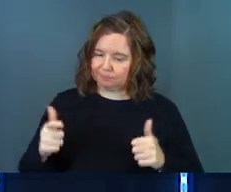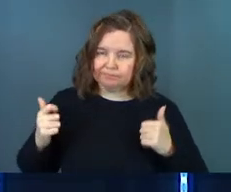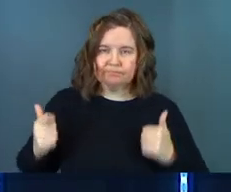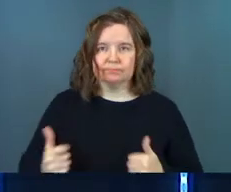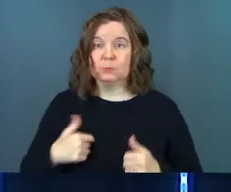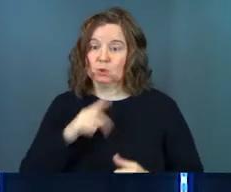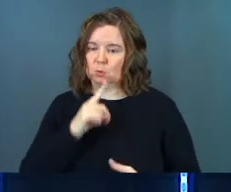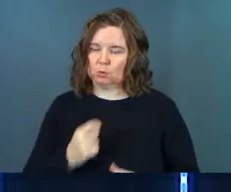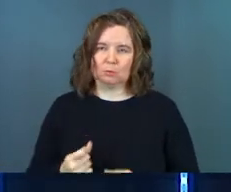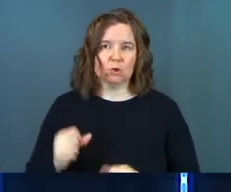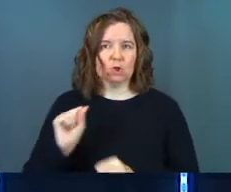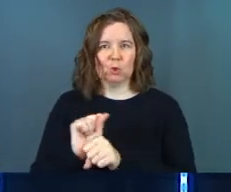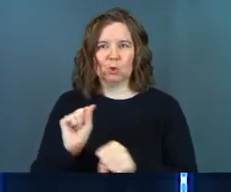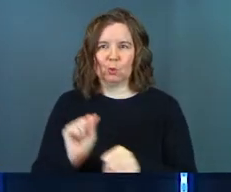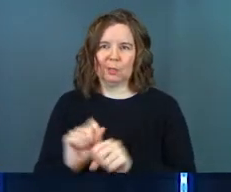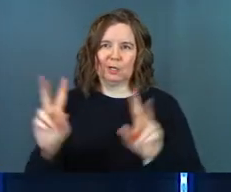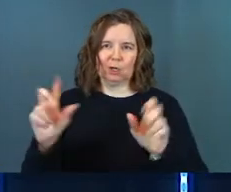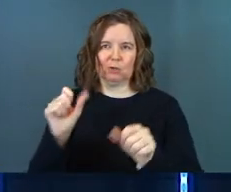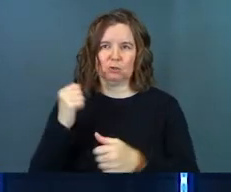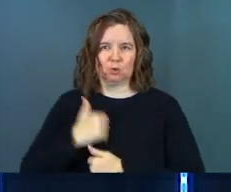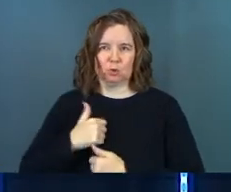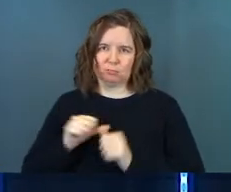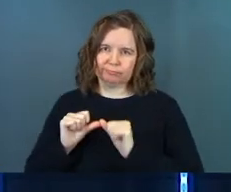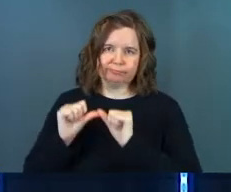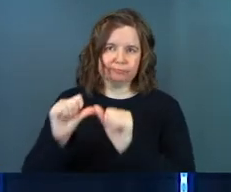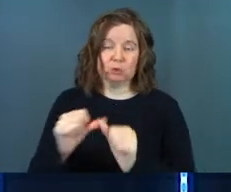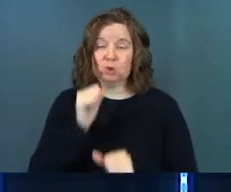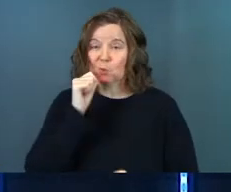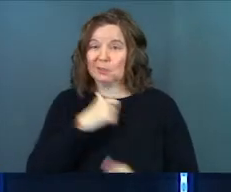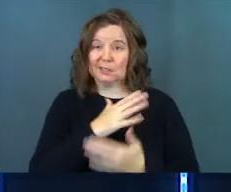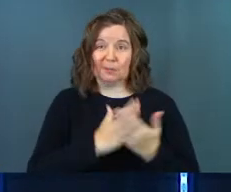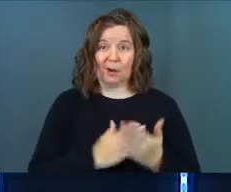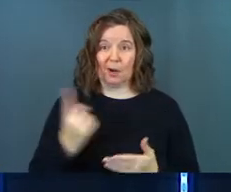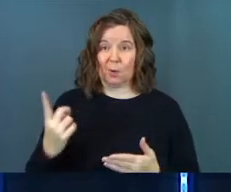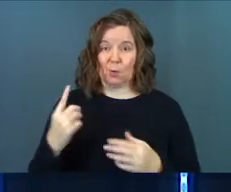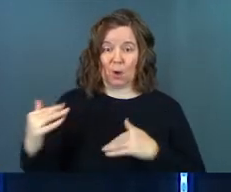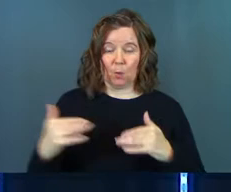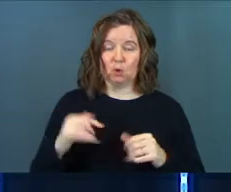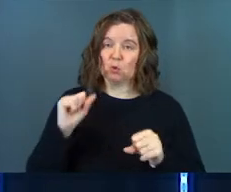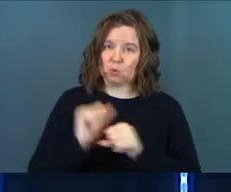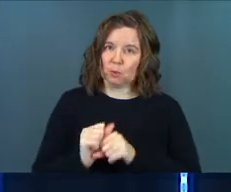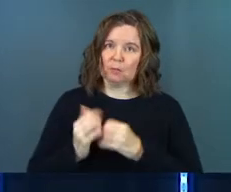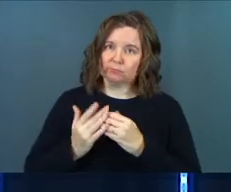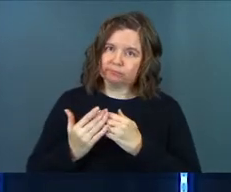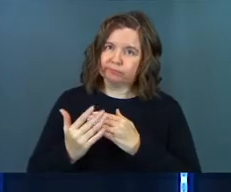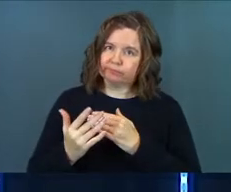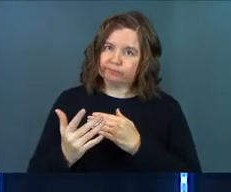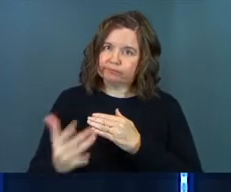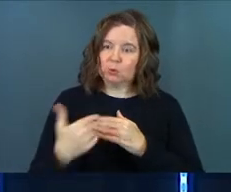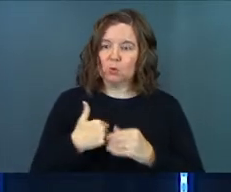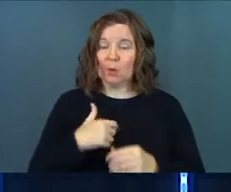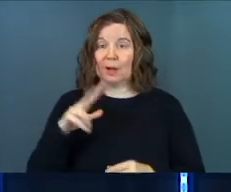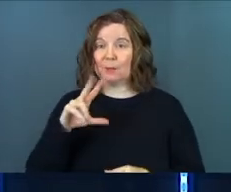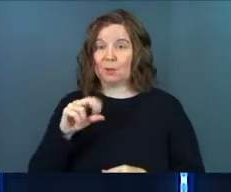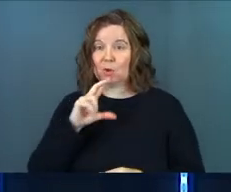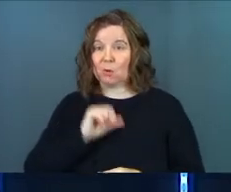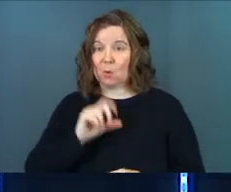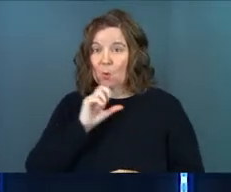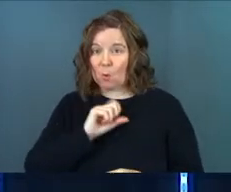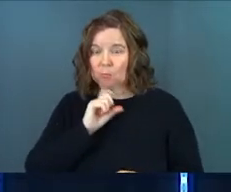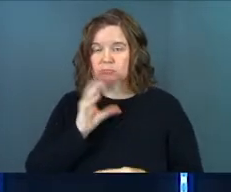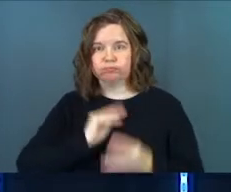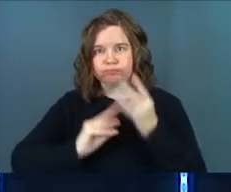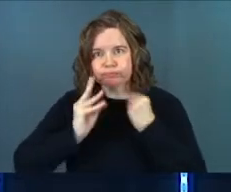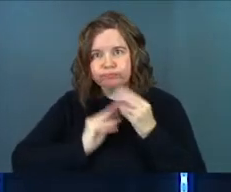You were a career soldier. You weren't just a part of one war. You were a career soldier. And you had to be 30 years old.